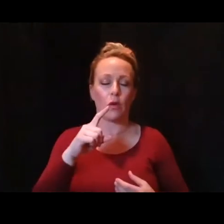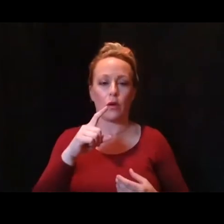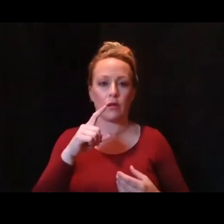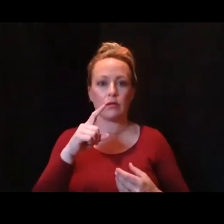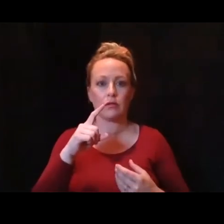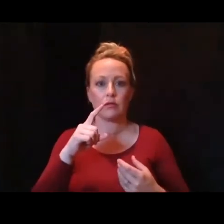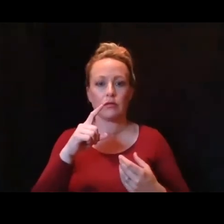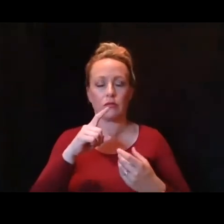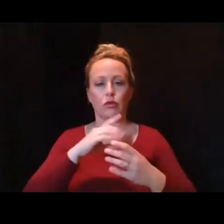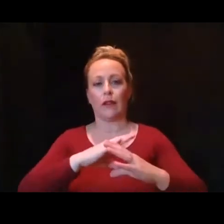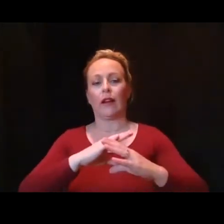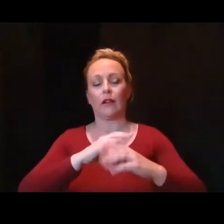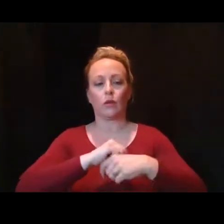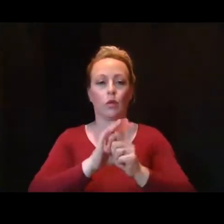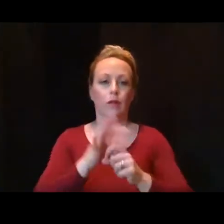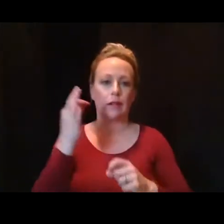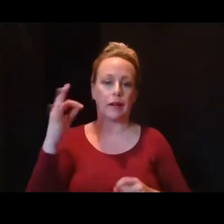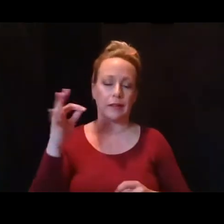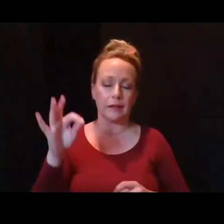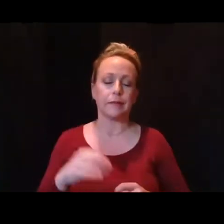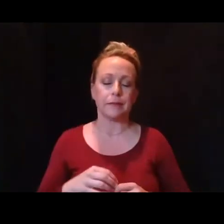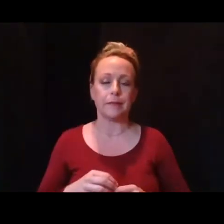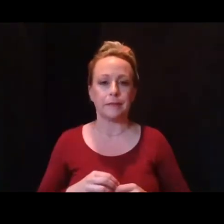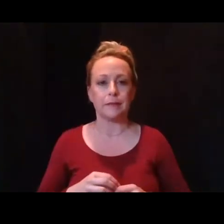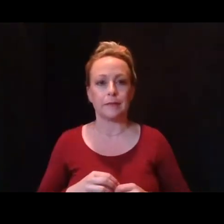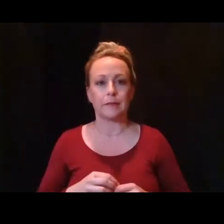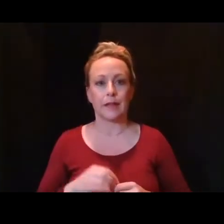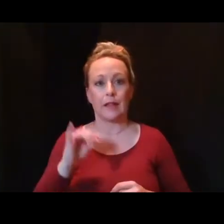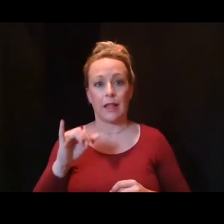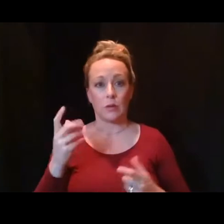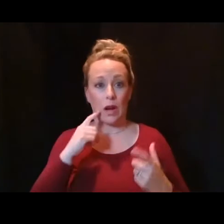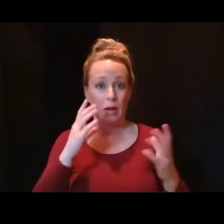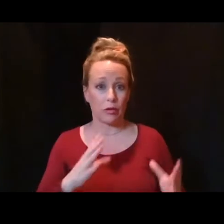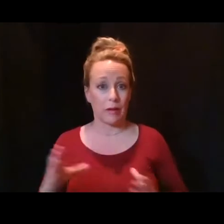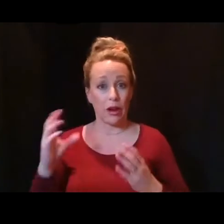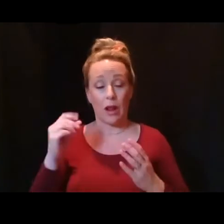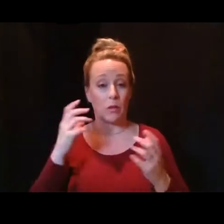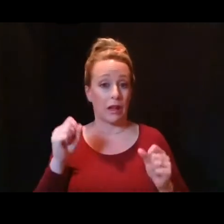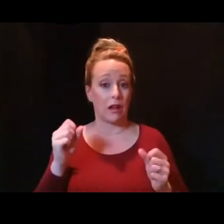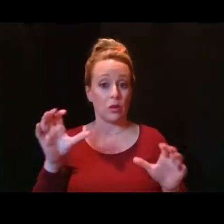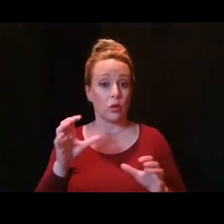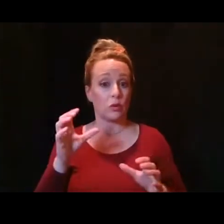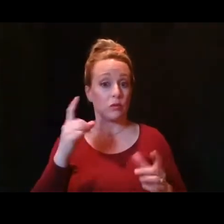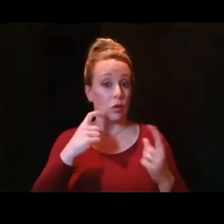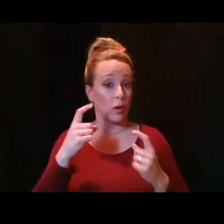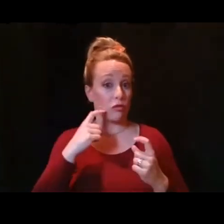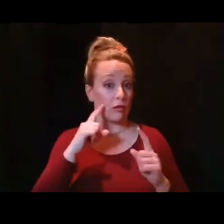preventing COVID-19. That's what I've prepared, and we can do Q&A now, I suppose.